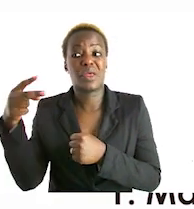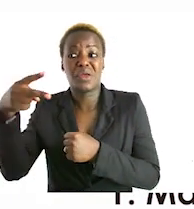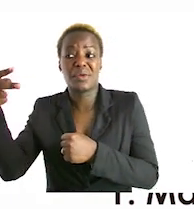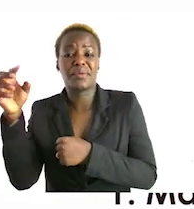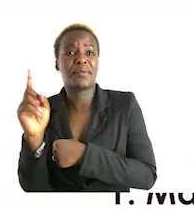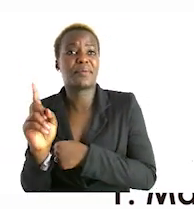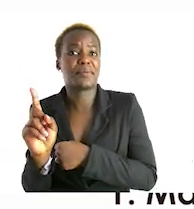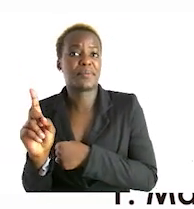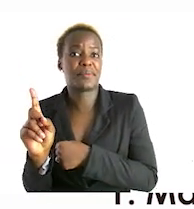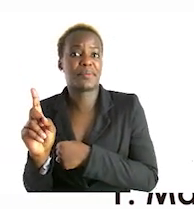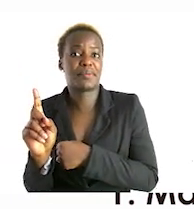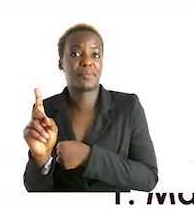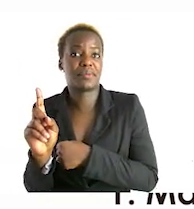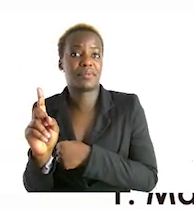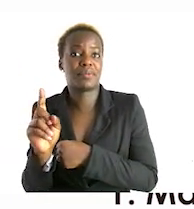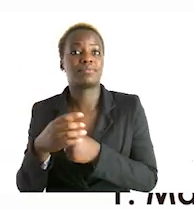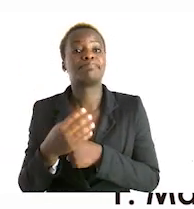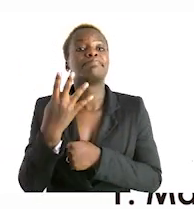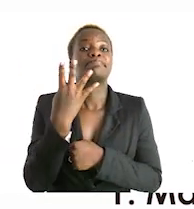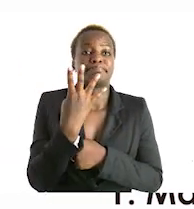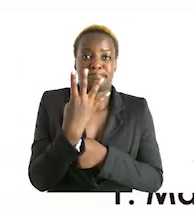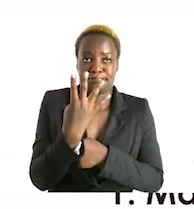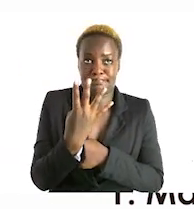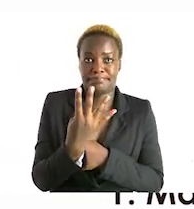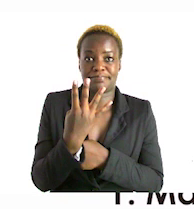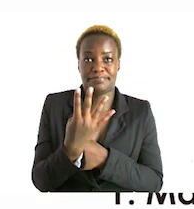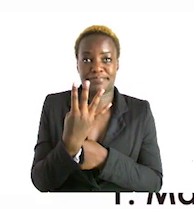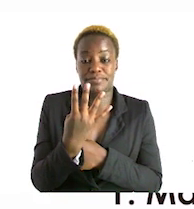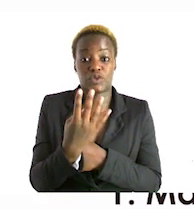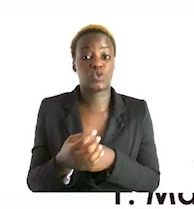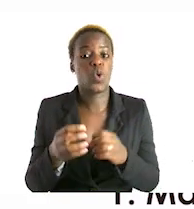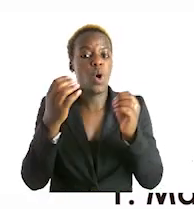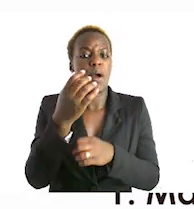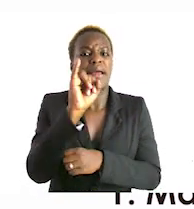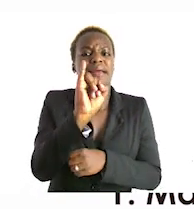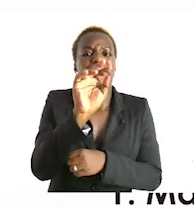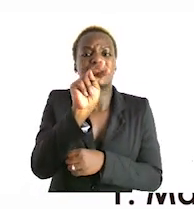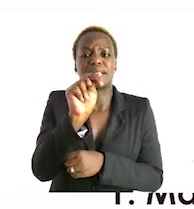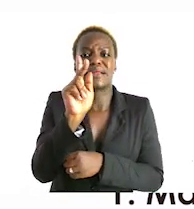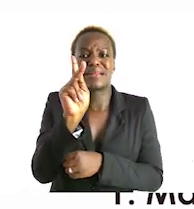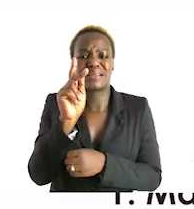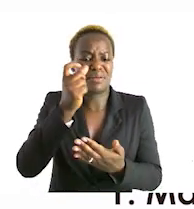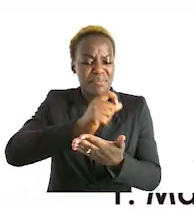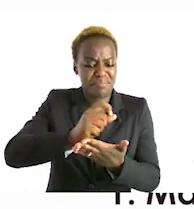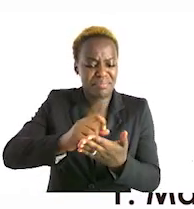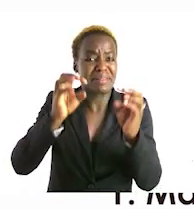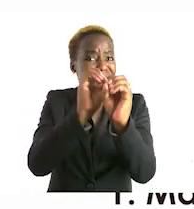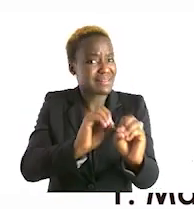to four so the pens which are empty will be four pens